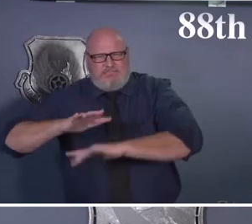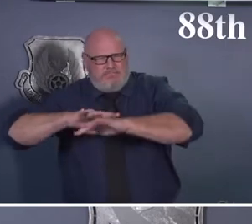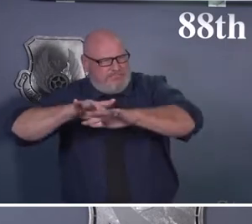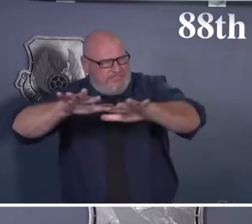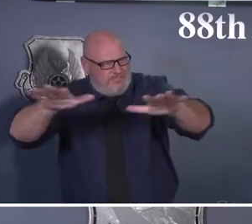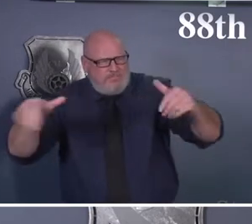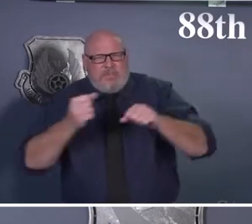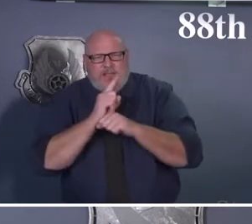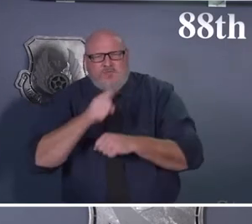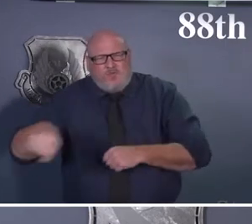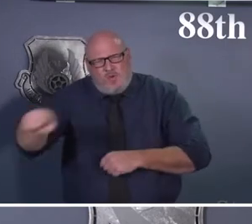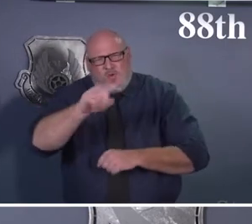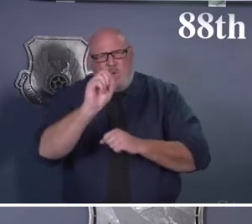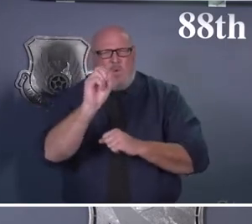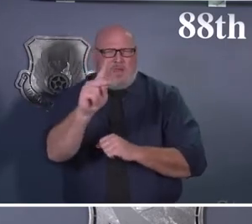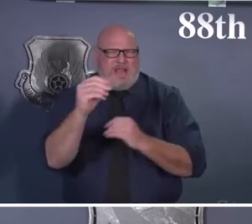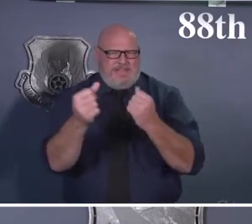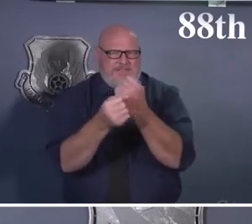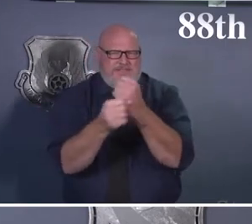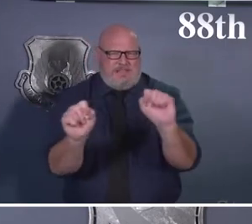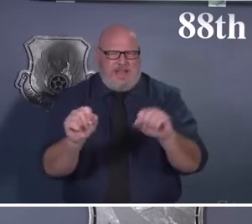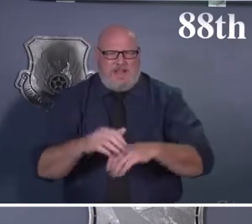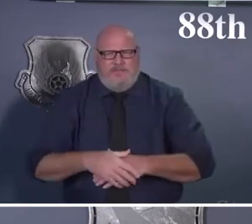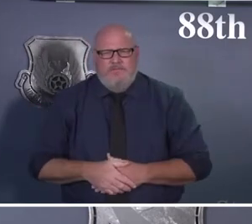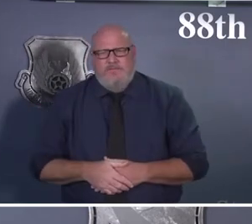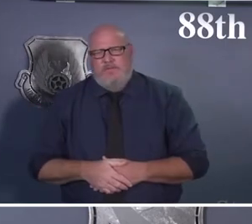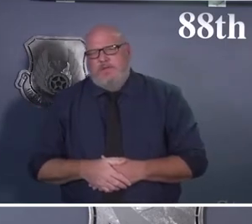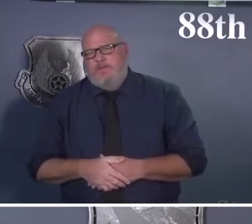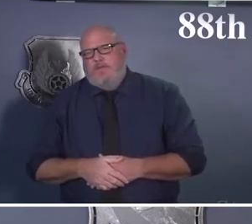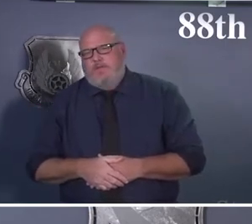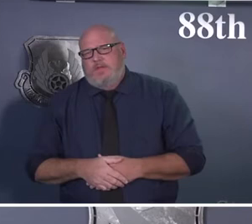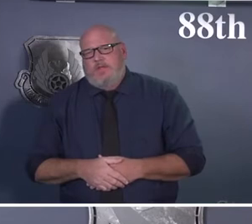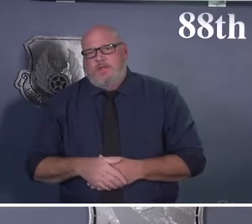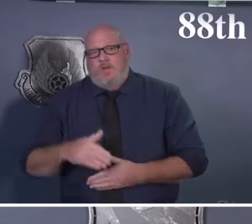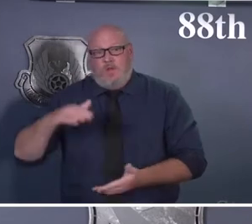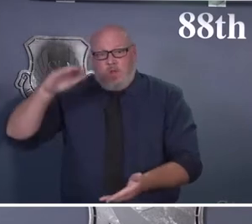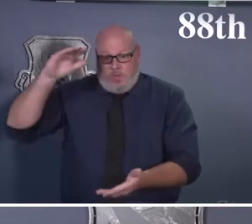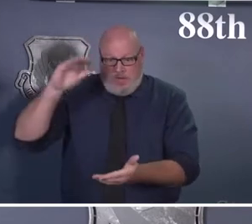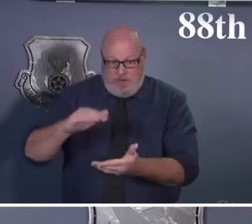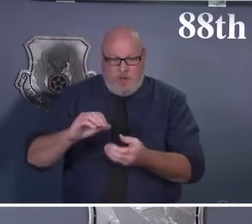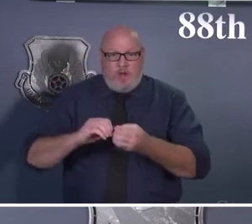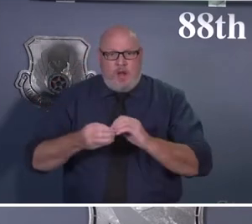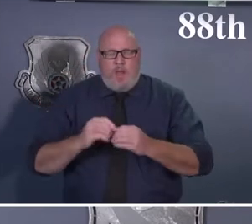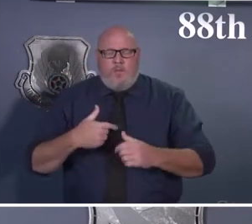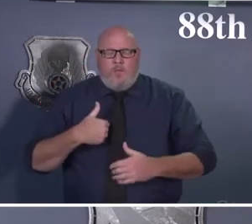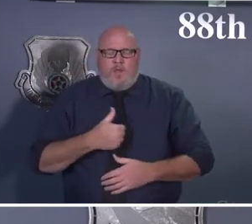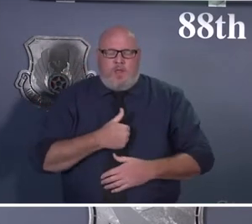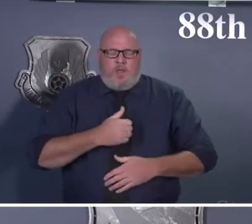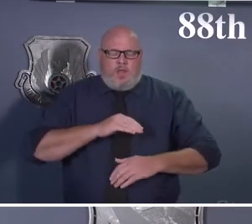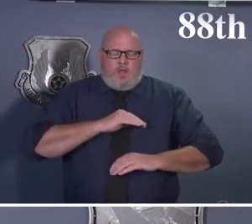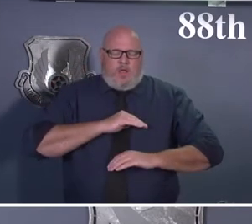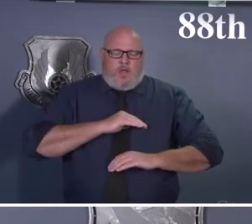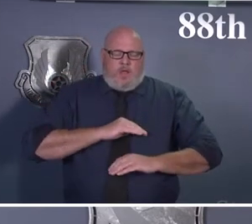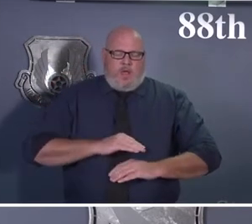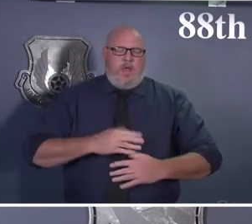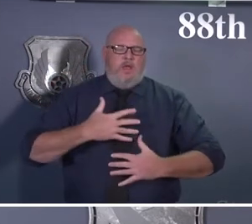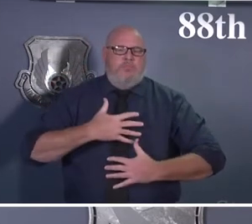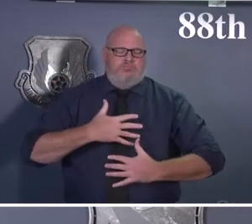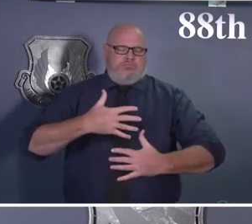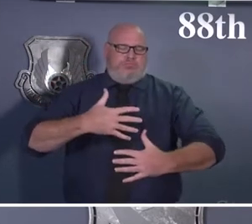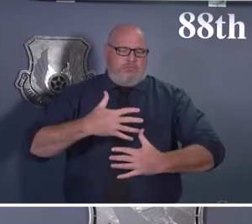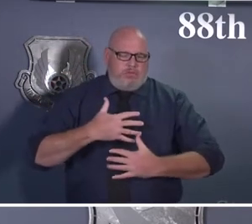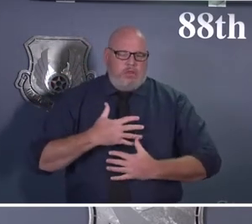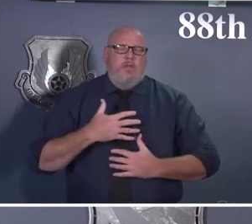you get a little bit of breathing space as we continue to trend in the right direction. And so for those reasons, I felt comfortable making this